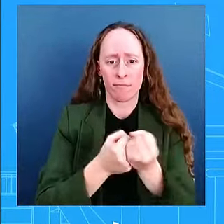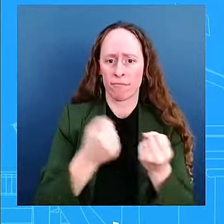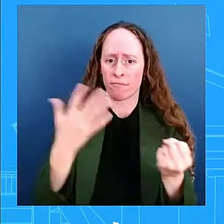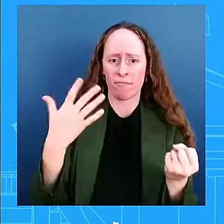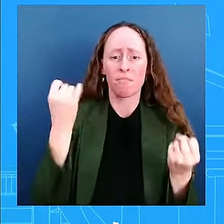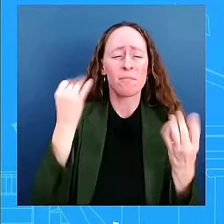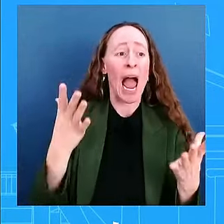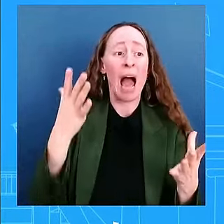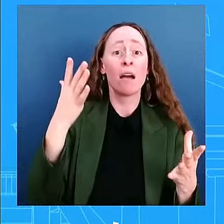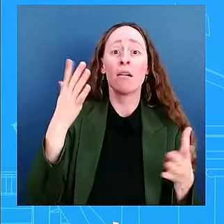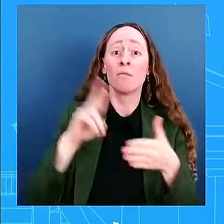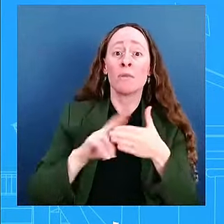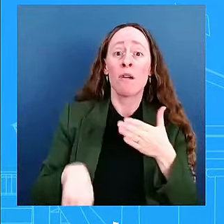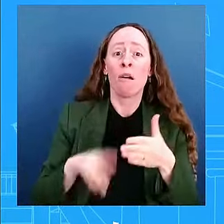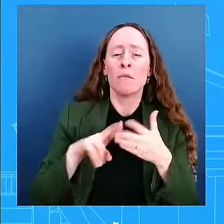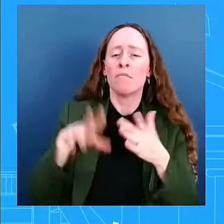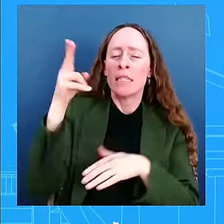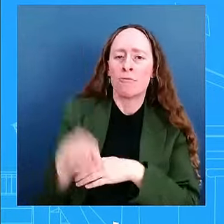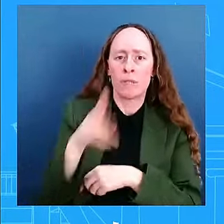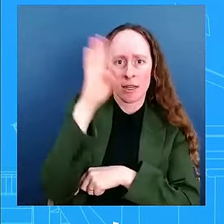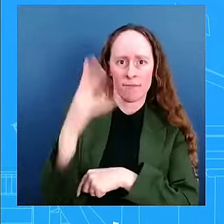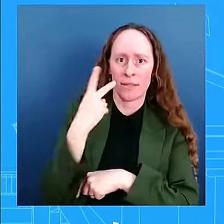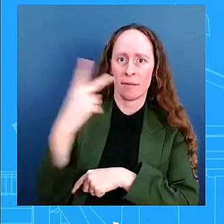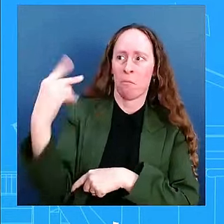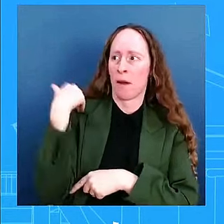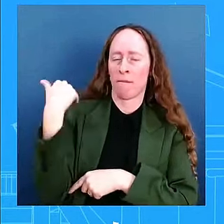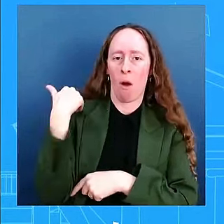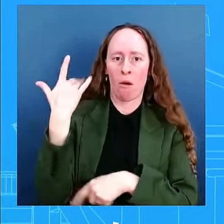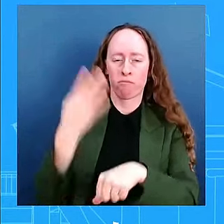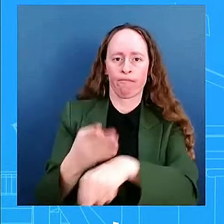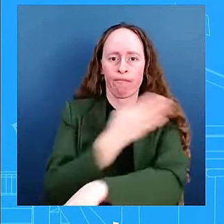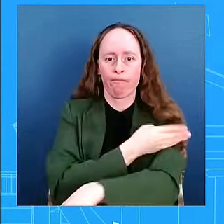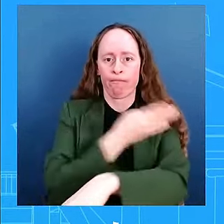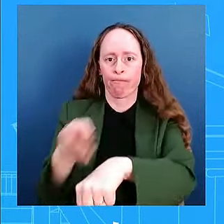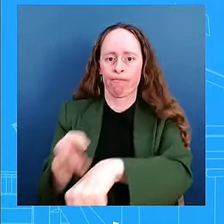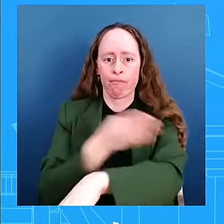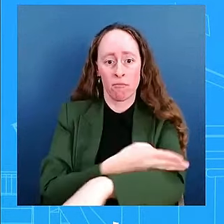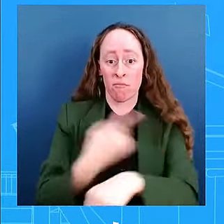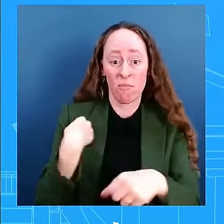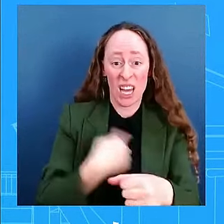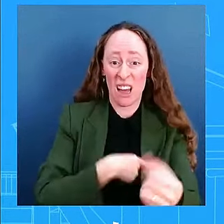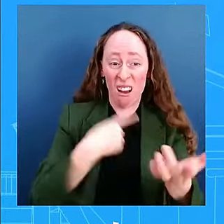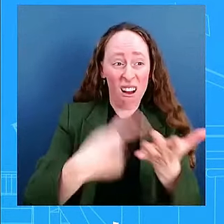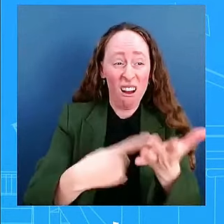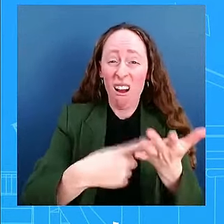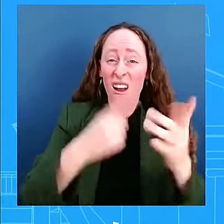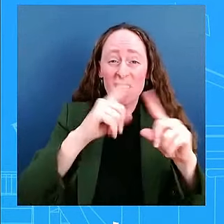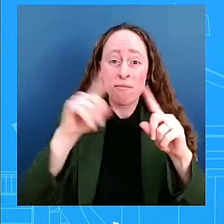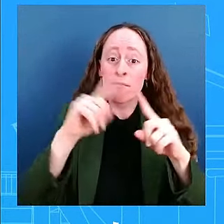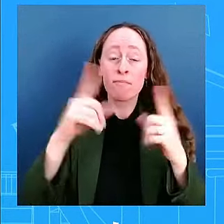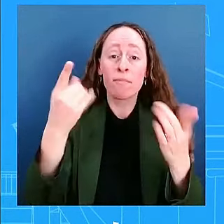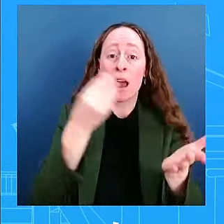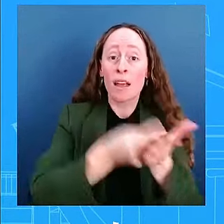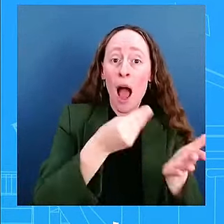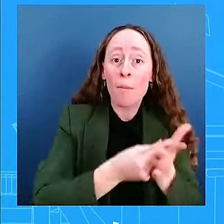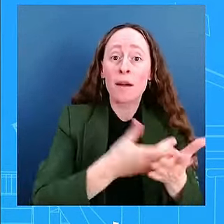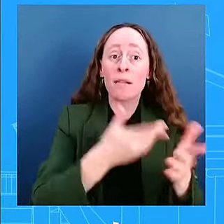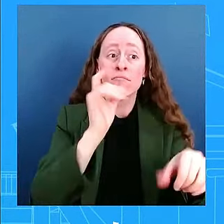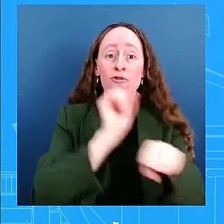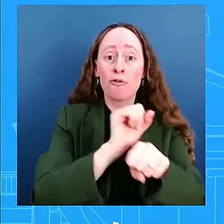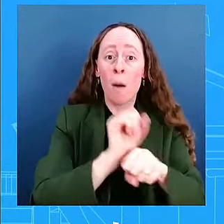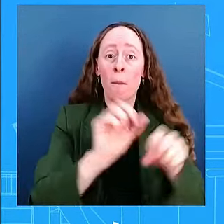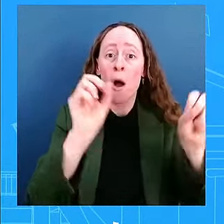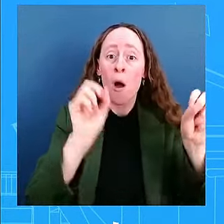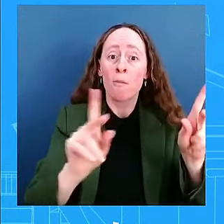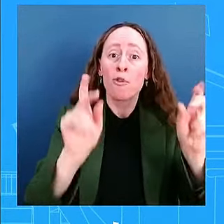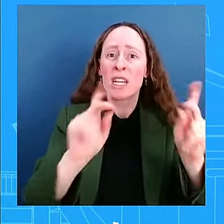And that's something that we say, whether it's about the economy, whether it's about healthcare, there's always more work to be done. Uh, but we're proud of what we have been